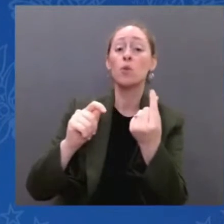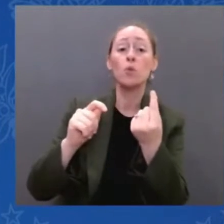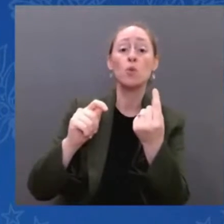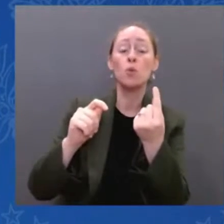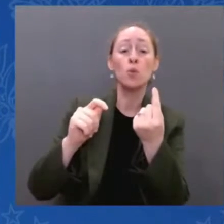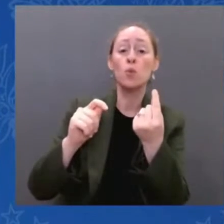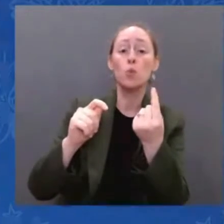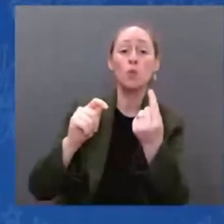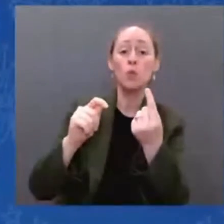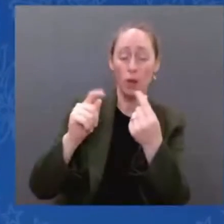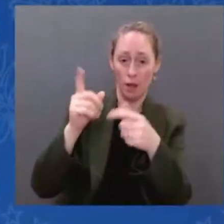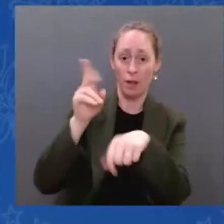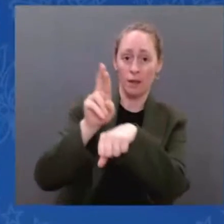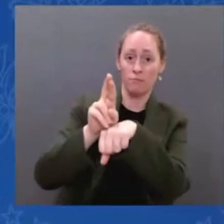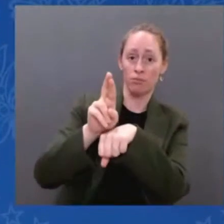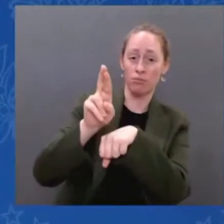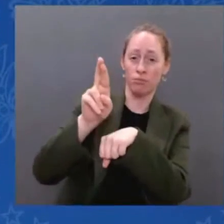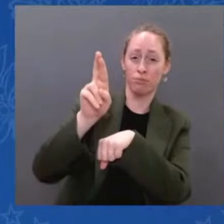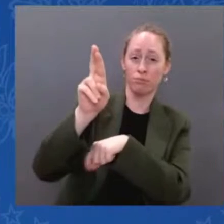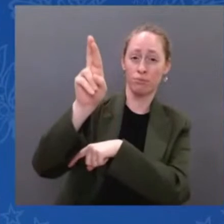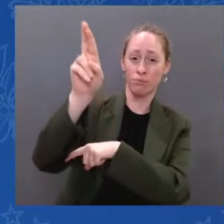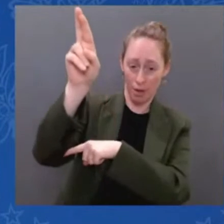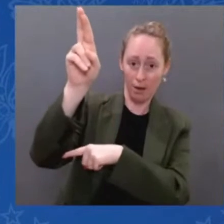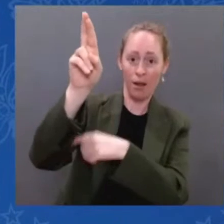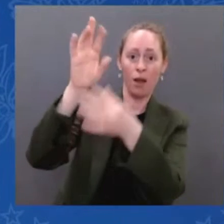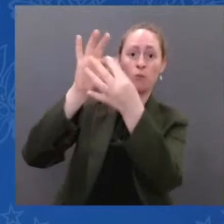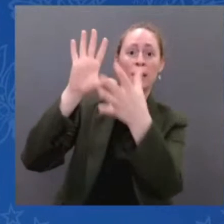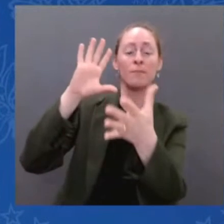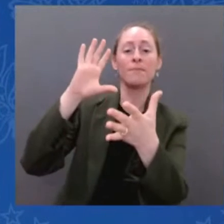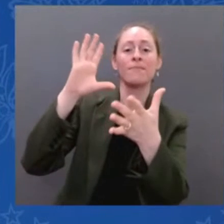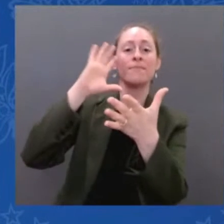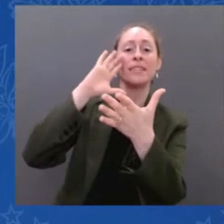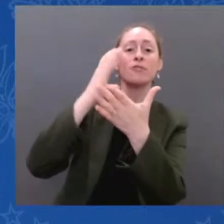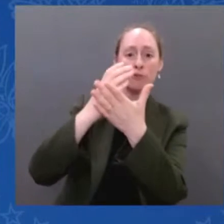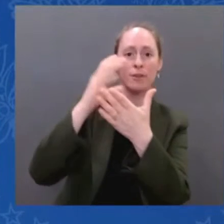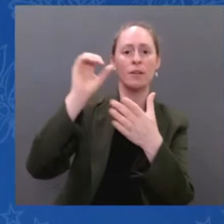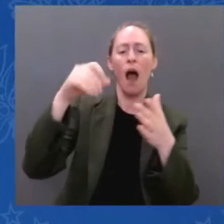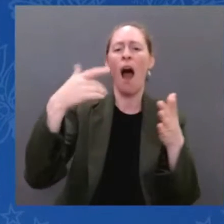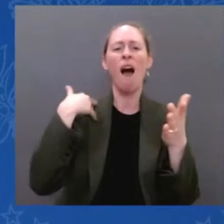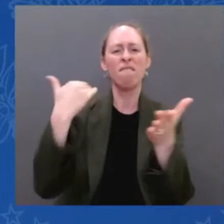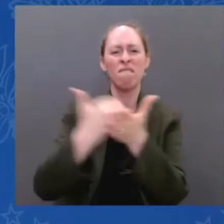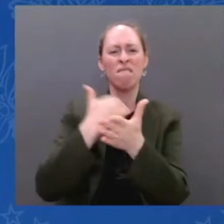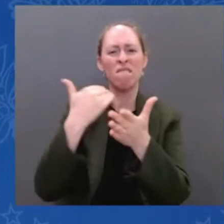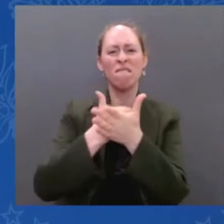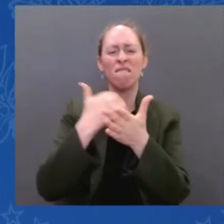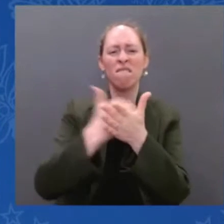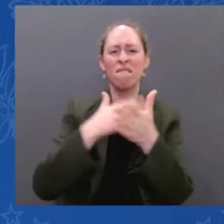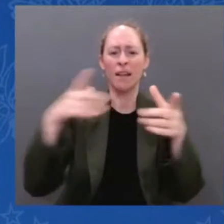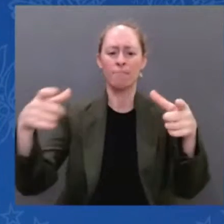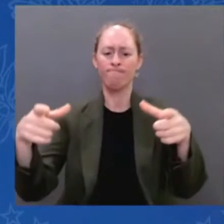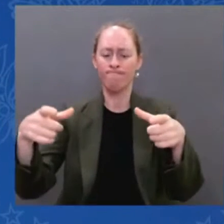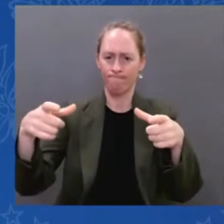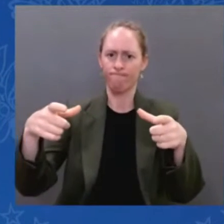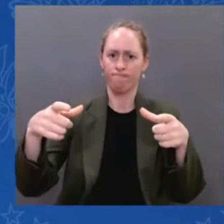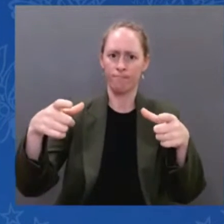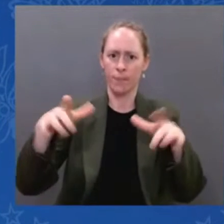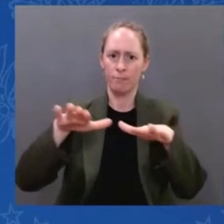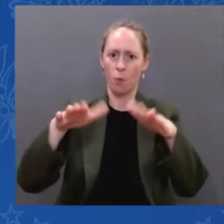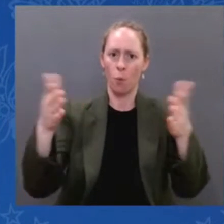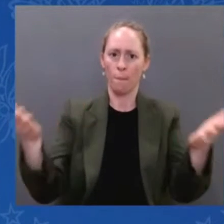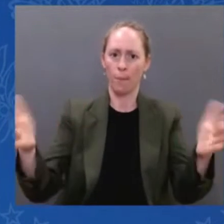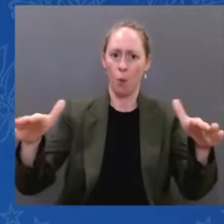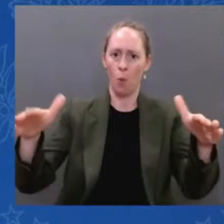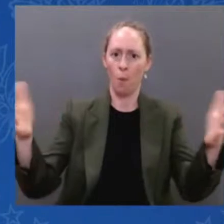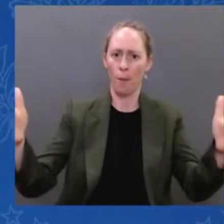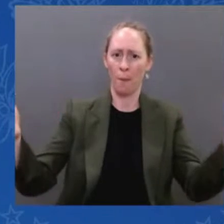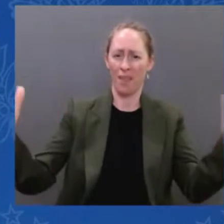and 250,000 tiny shutters, each one smaller than a grain of sand. Put together, it's a